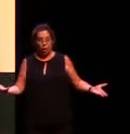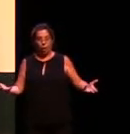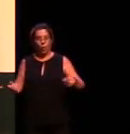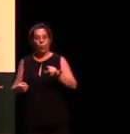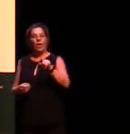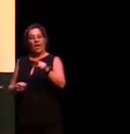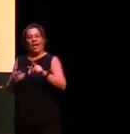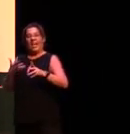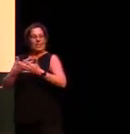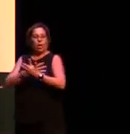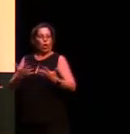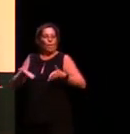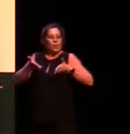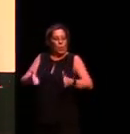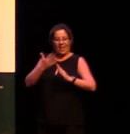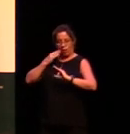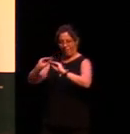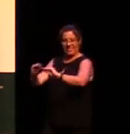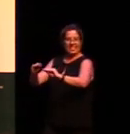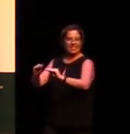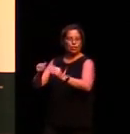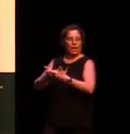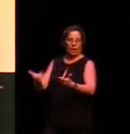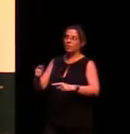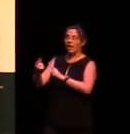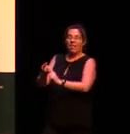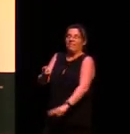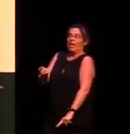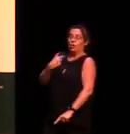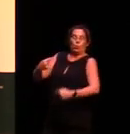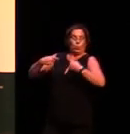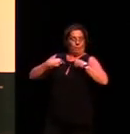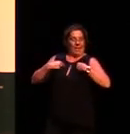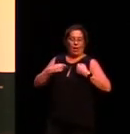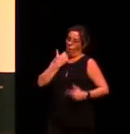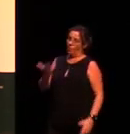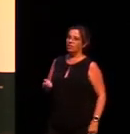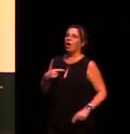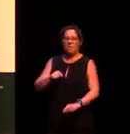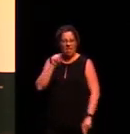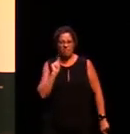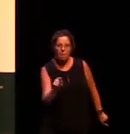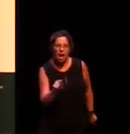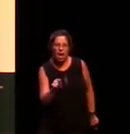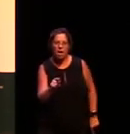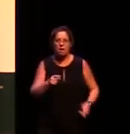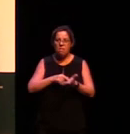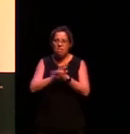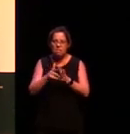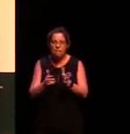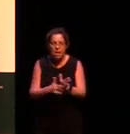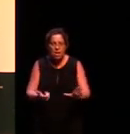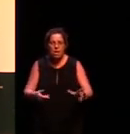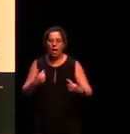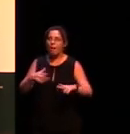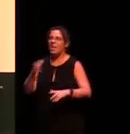language and I can tell you they do it to me all the time and I sound exactly like this two year old you're about to hear okay so